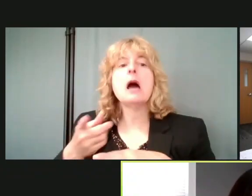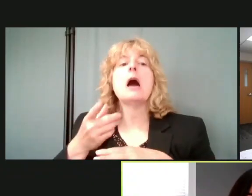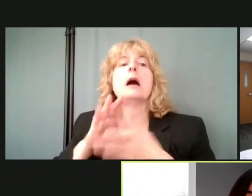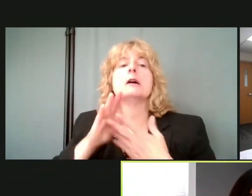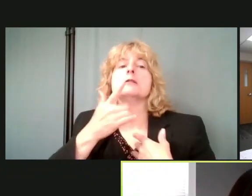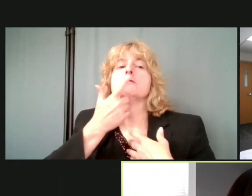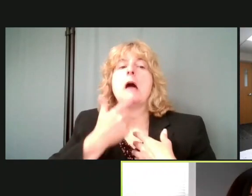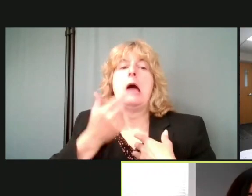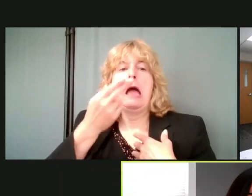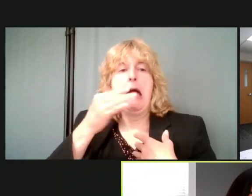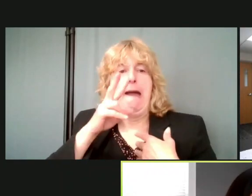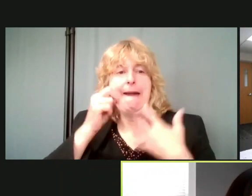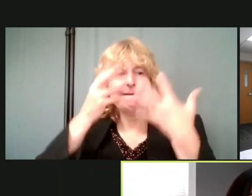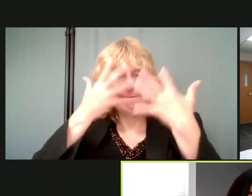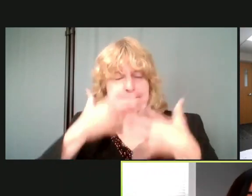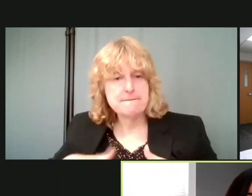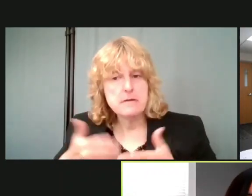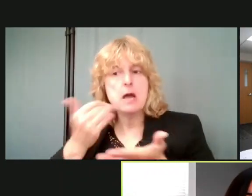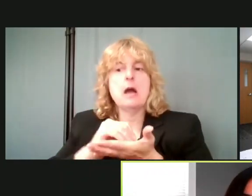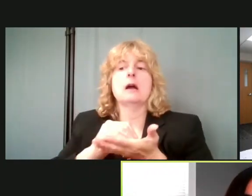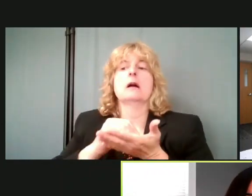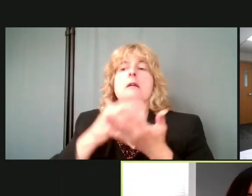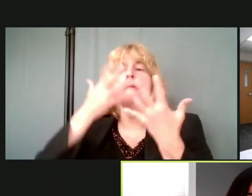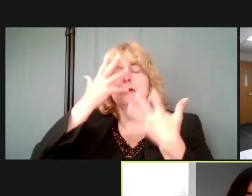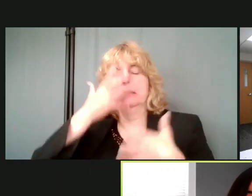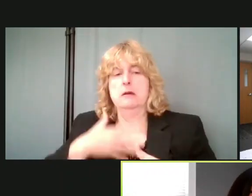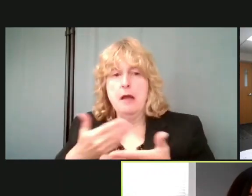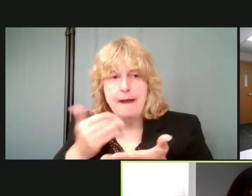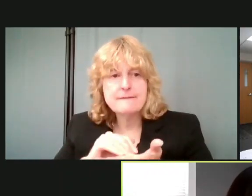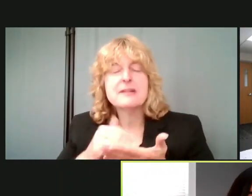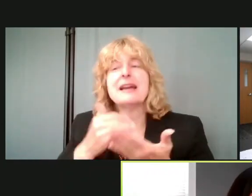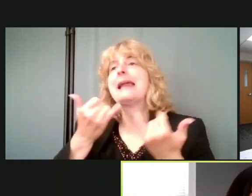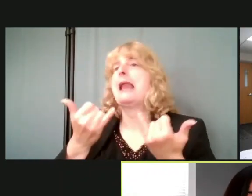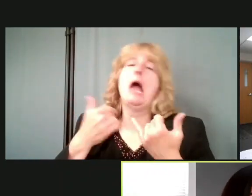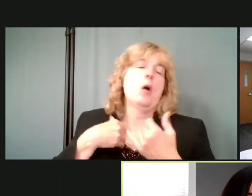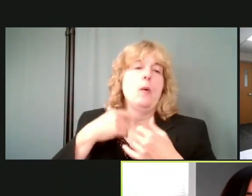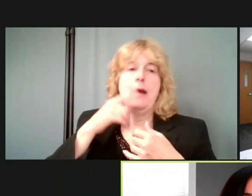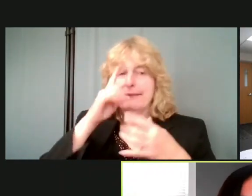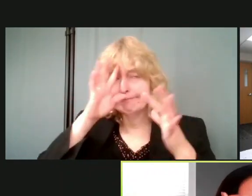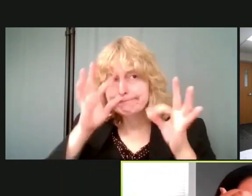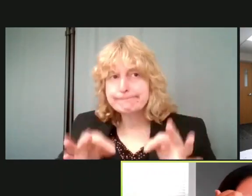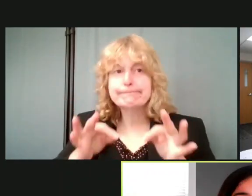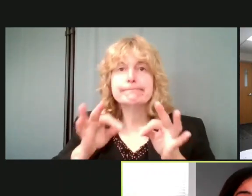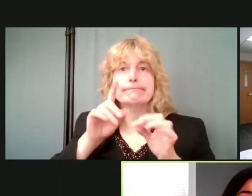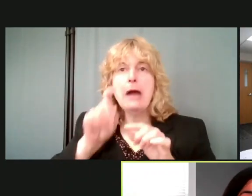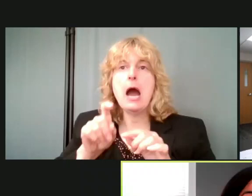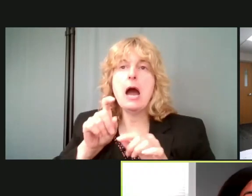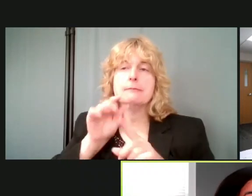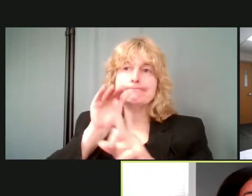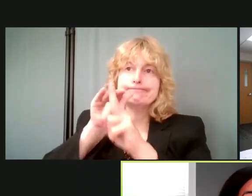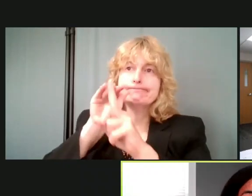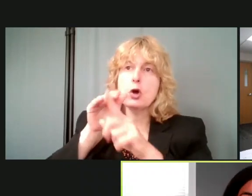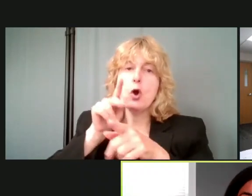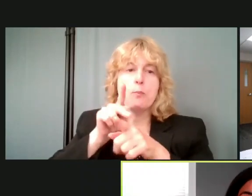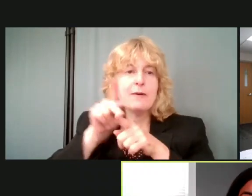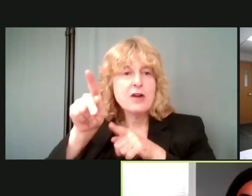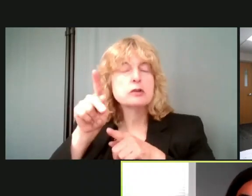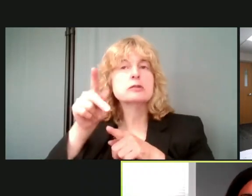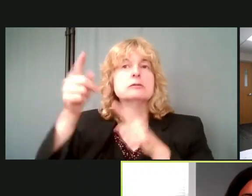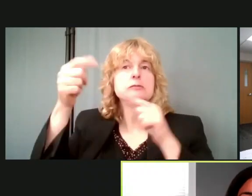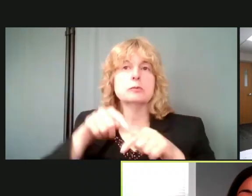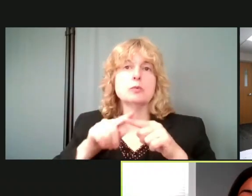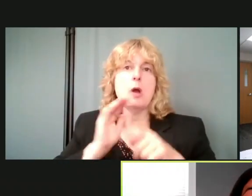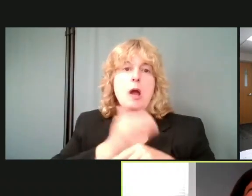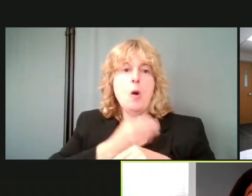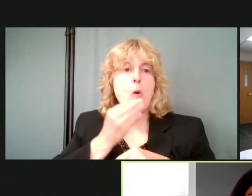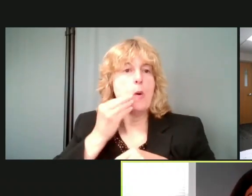into getting a professional into our home to get, um, to get all of this mold or mildew that's going on. I thought we had gotten most of it out